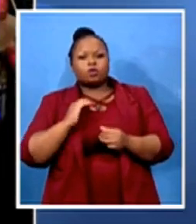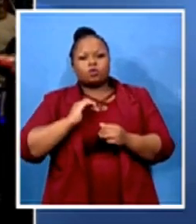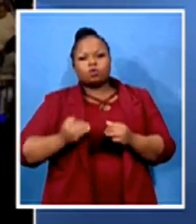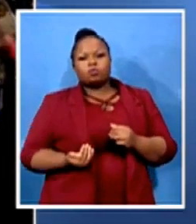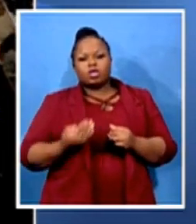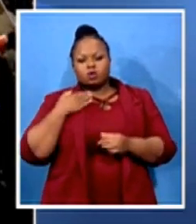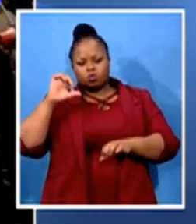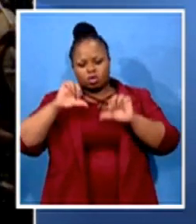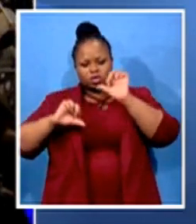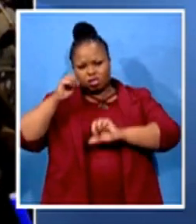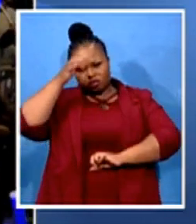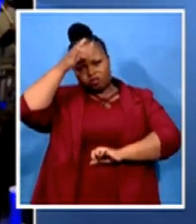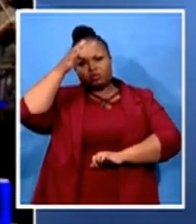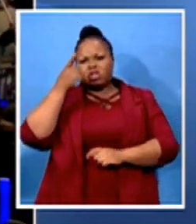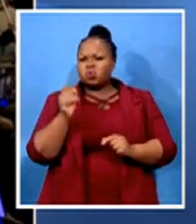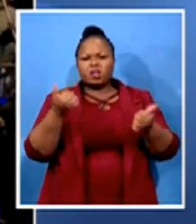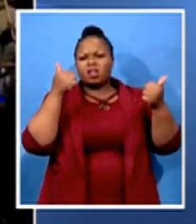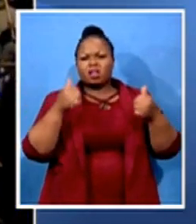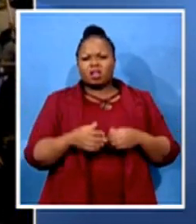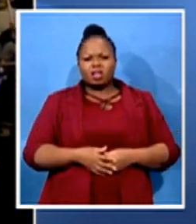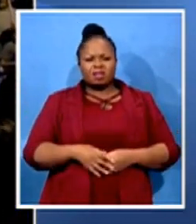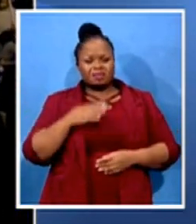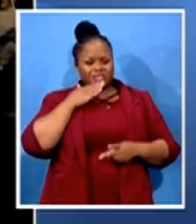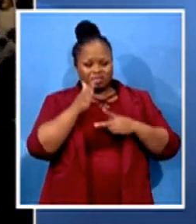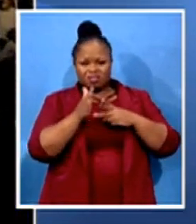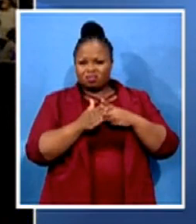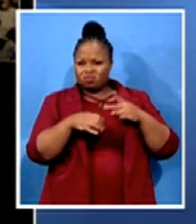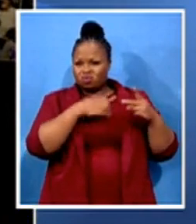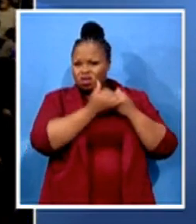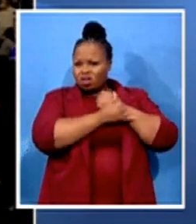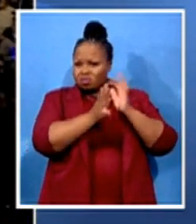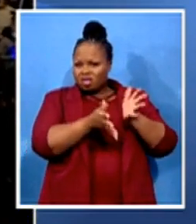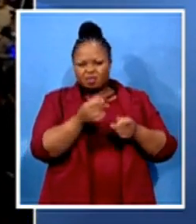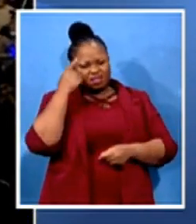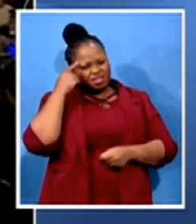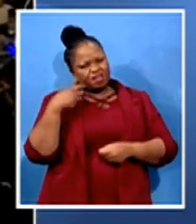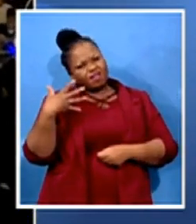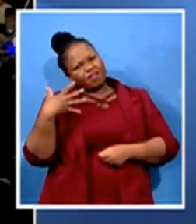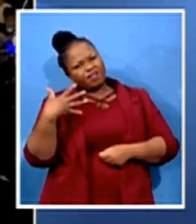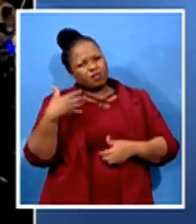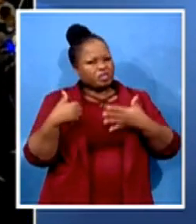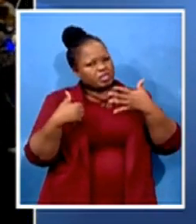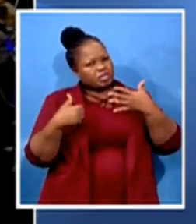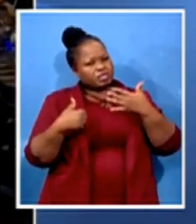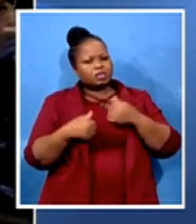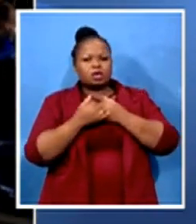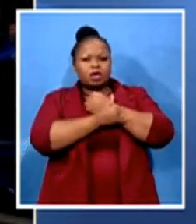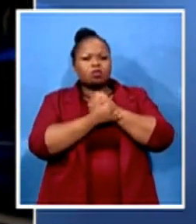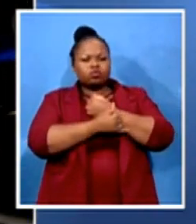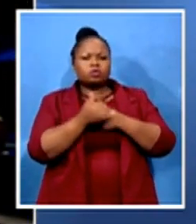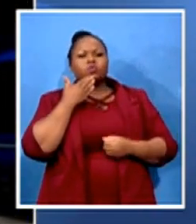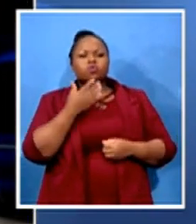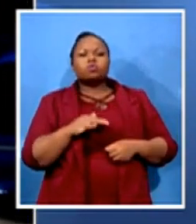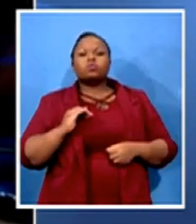These are not the only two countries. There are, I think, five of six countries led by women at the moment around the world.